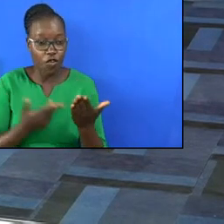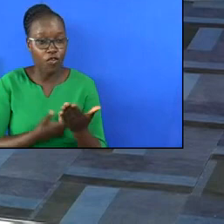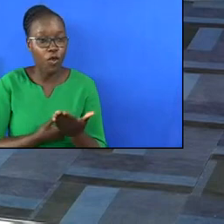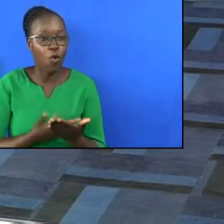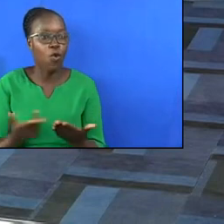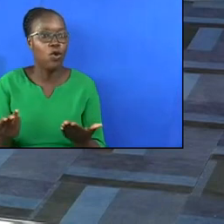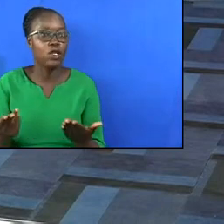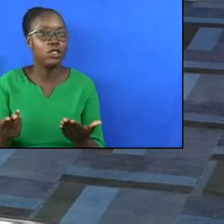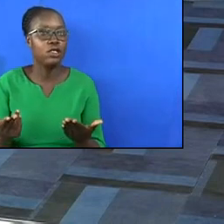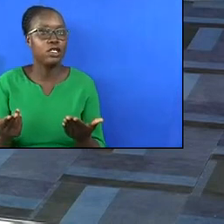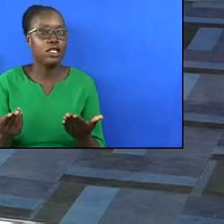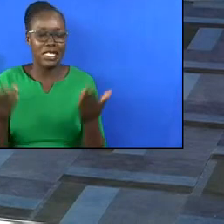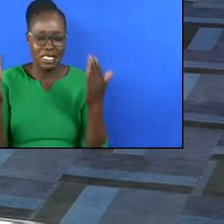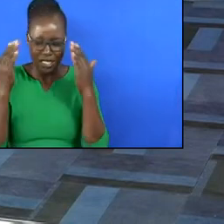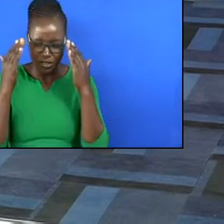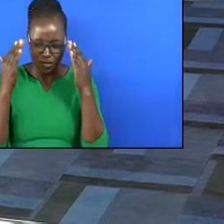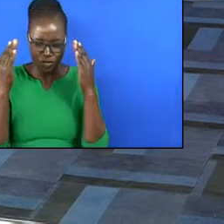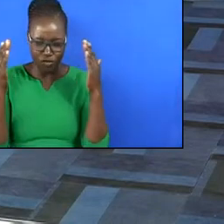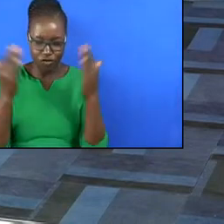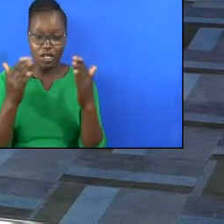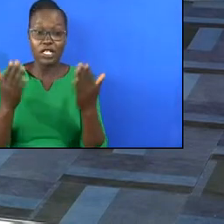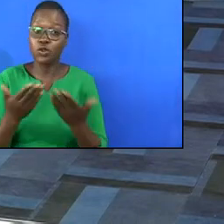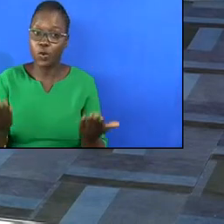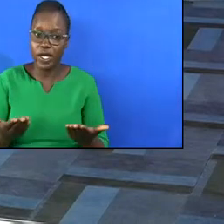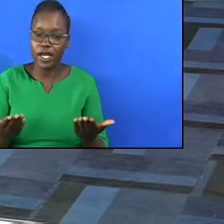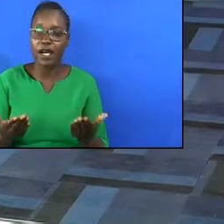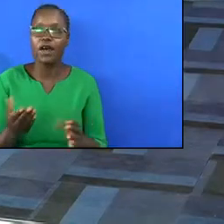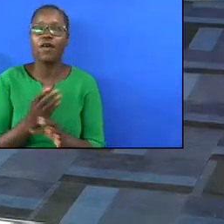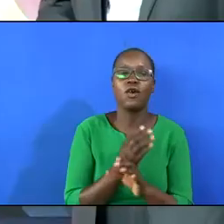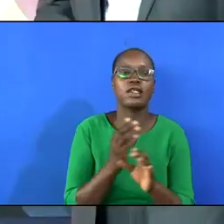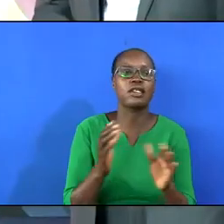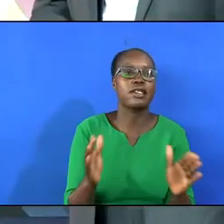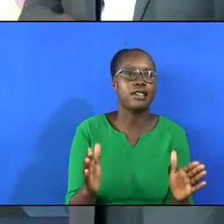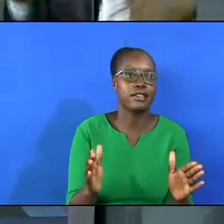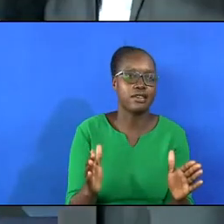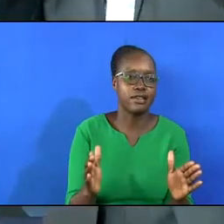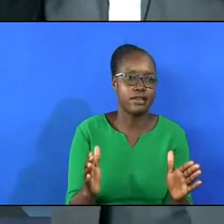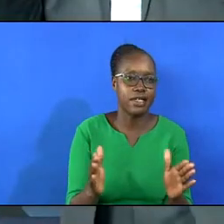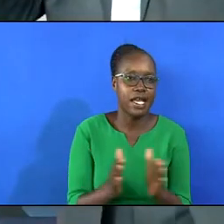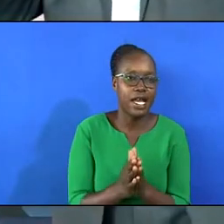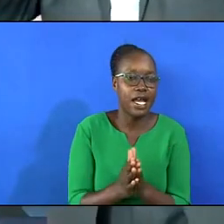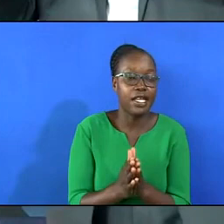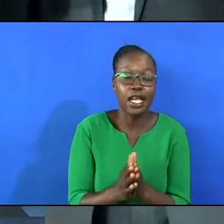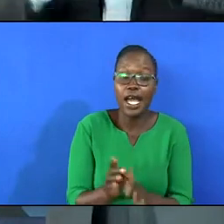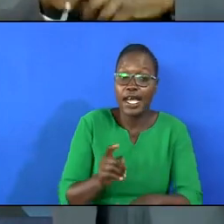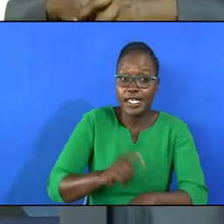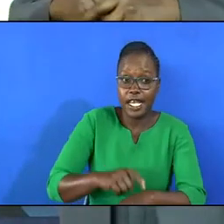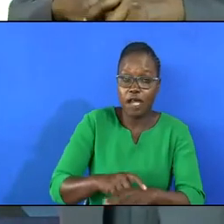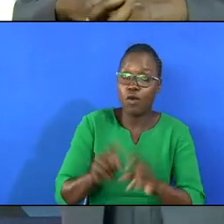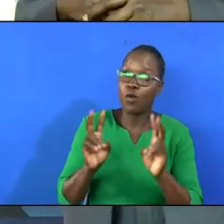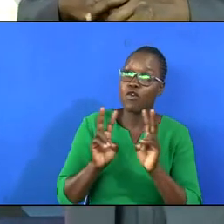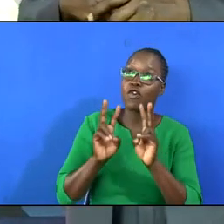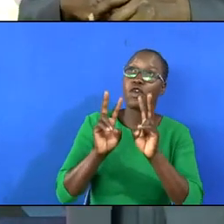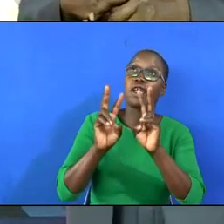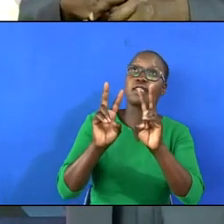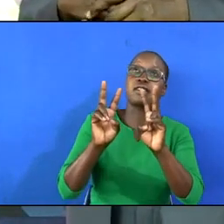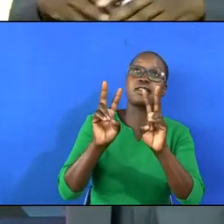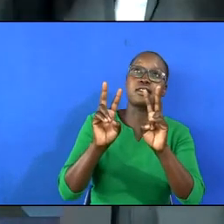is focused on Christ. And it's when we focus on him,